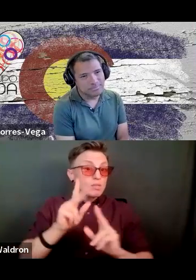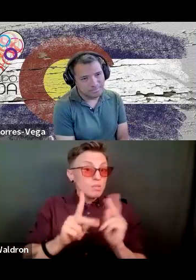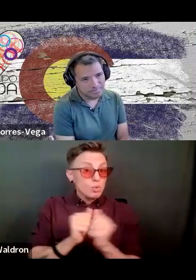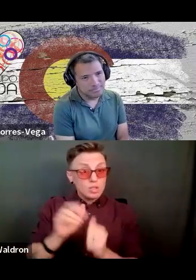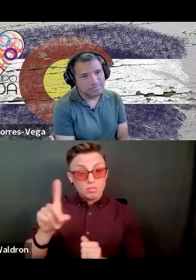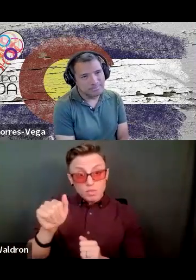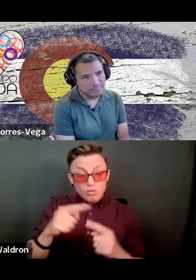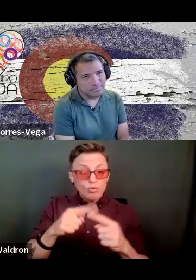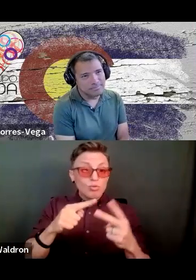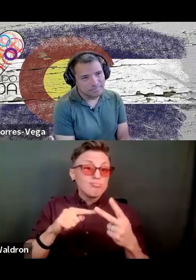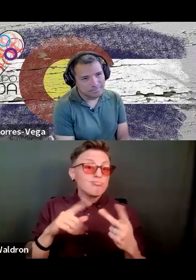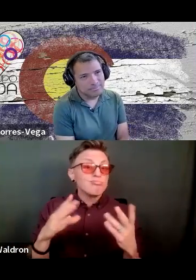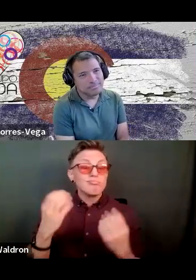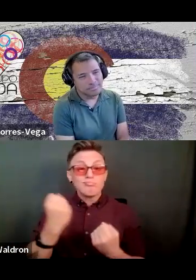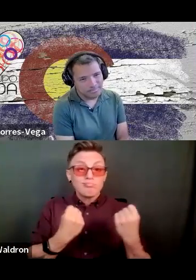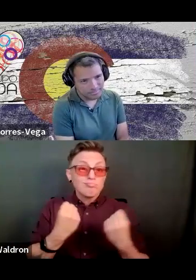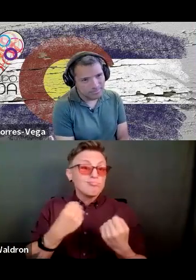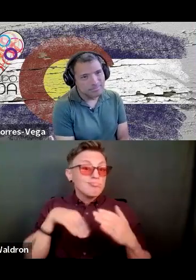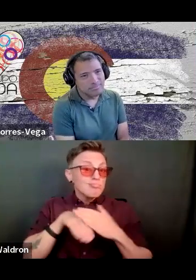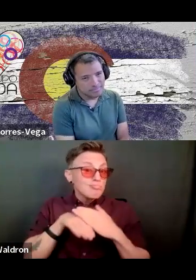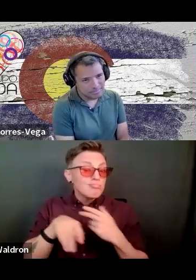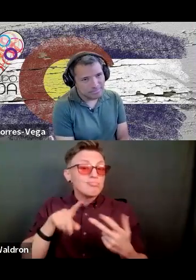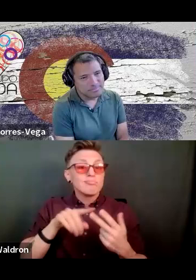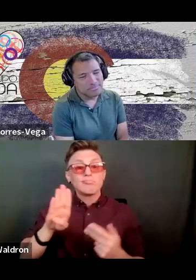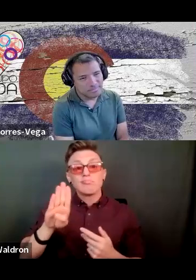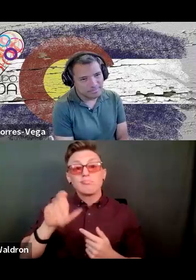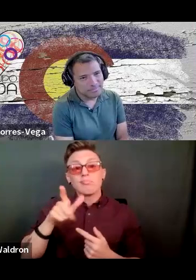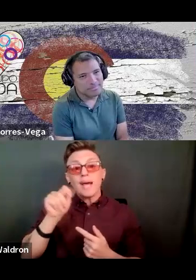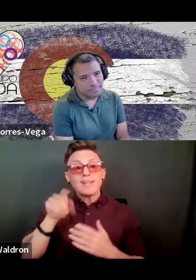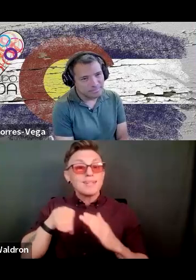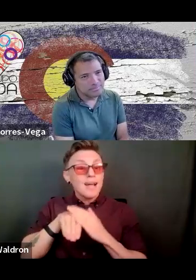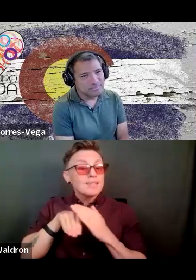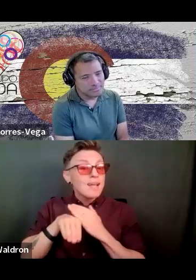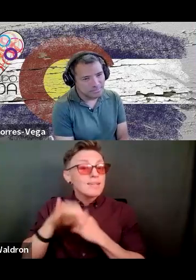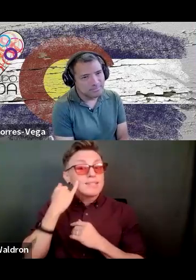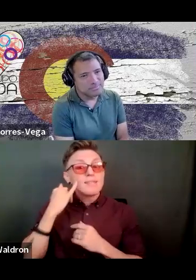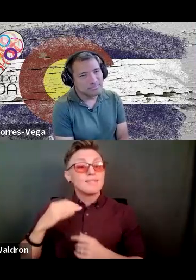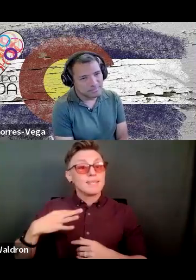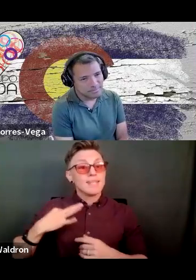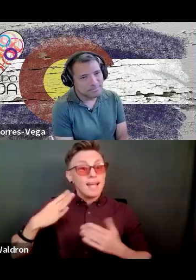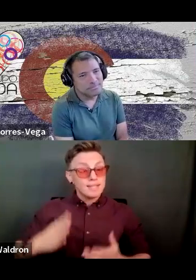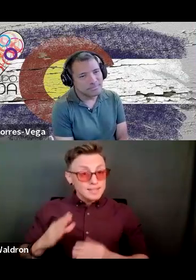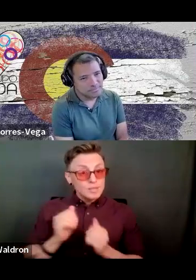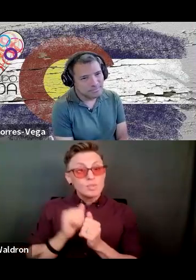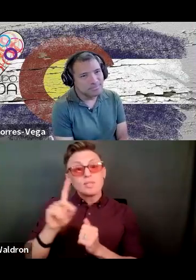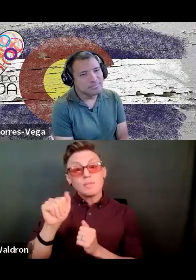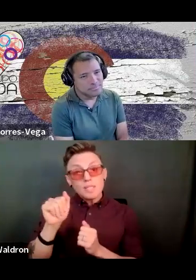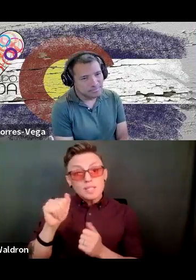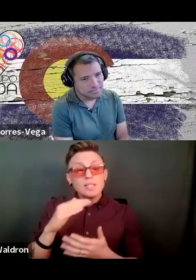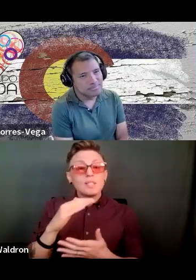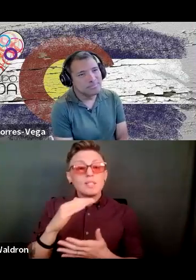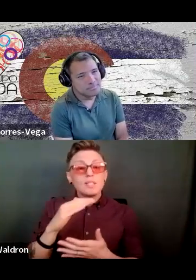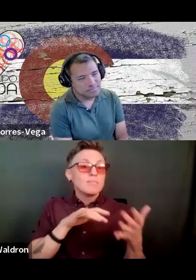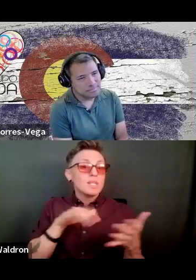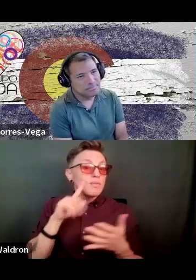vehicle access for individuals with disabilities, the ballot access for candidates with disabilities, creating a task force to study disability rights